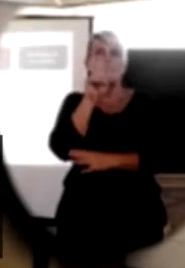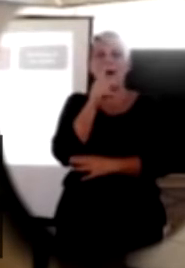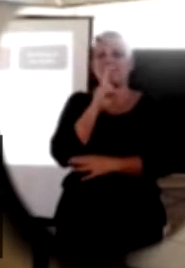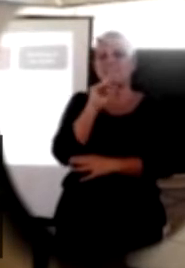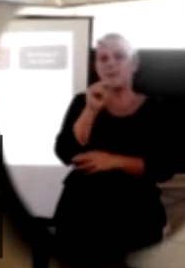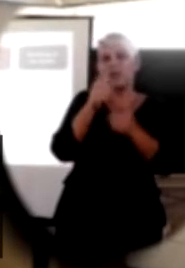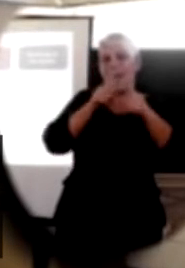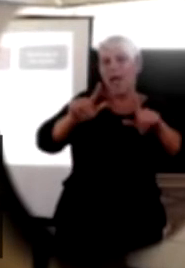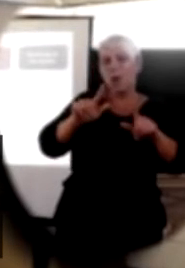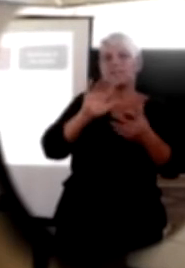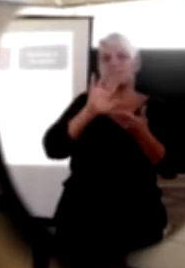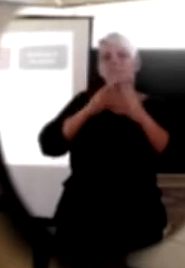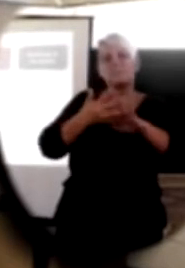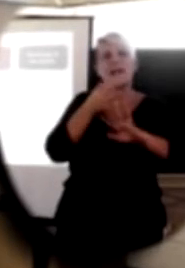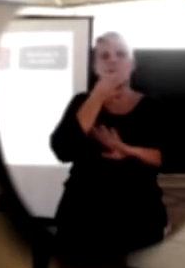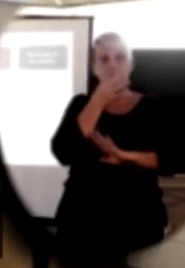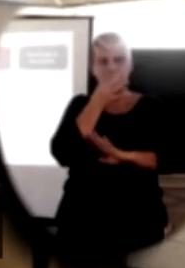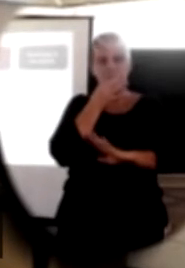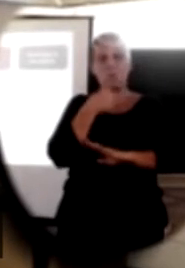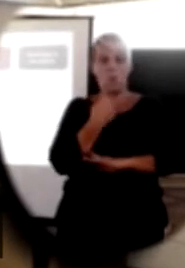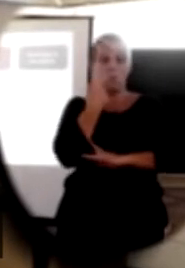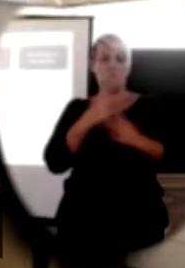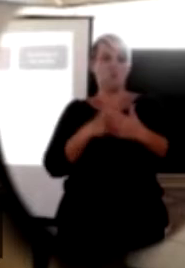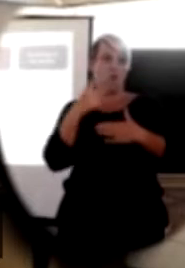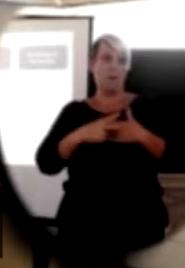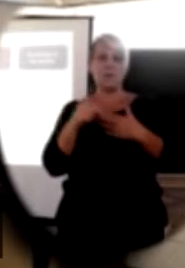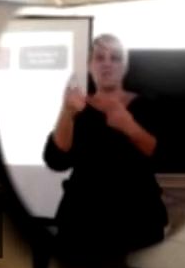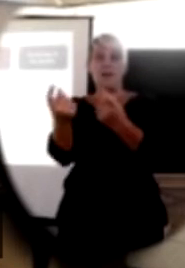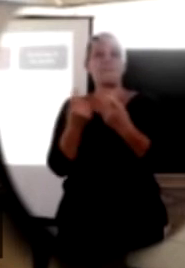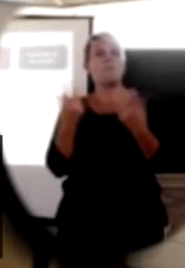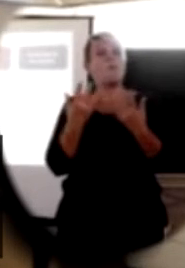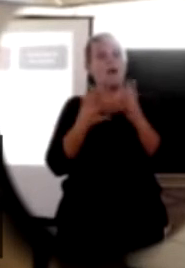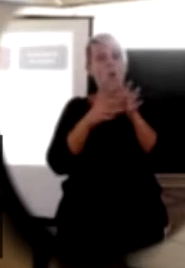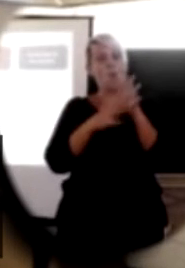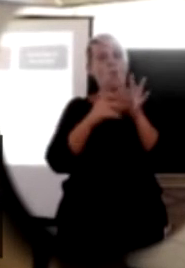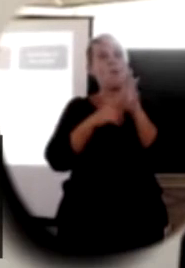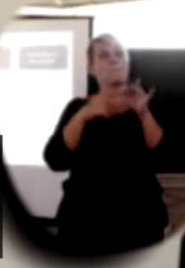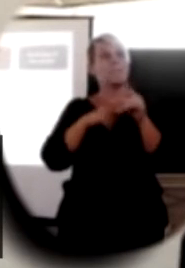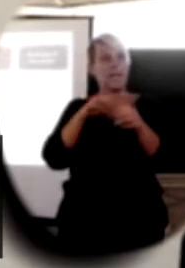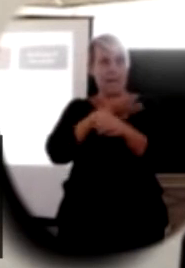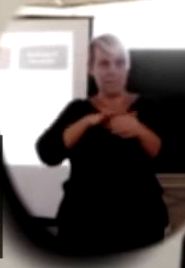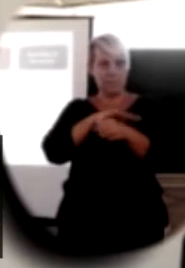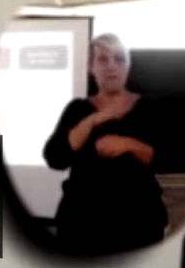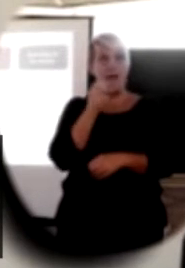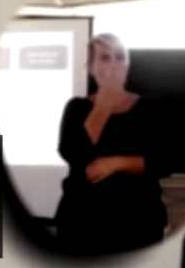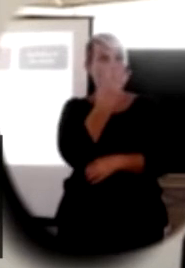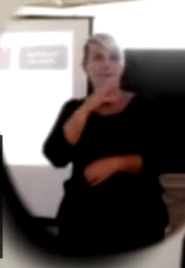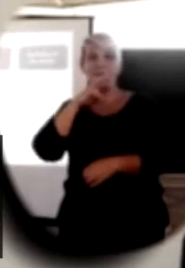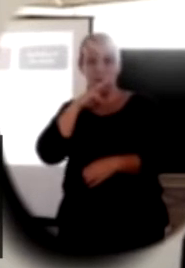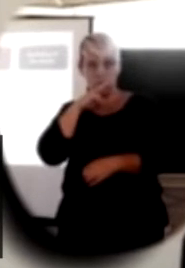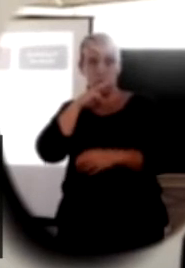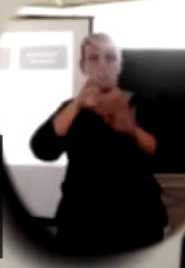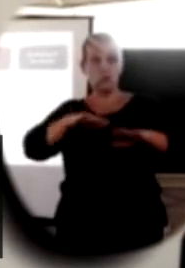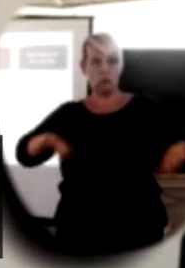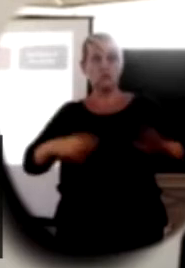speech and language disorder. And so they come to our Wembley campus. We have about 300 enrolled children all